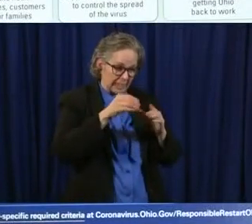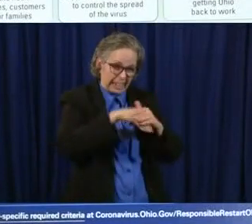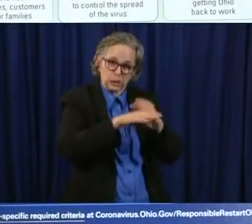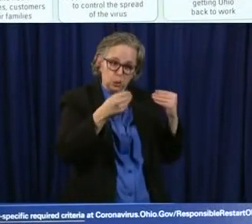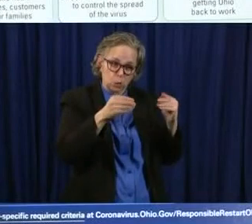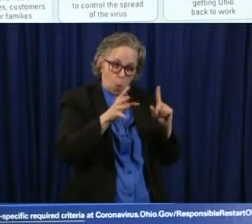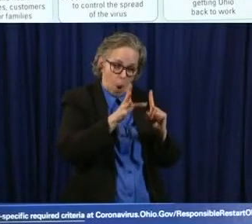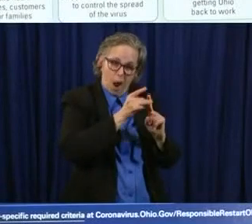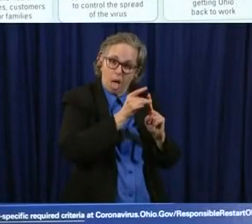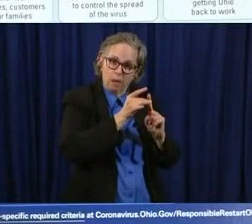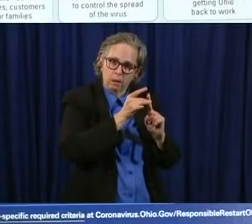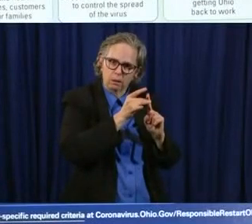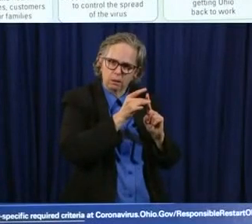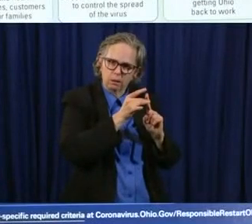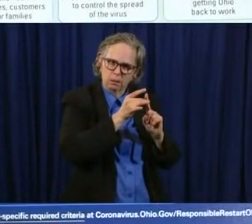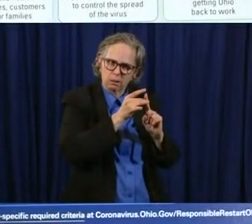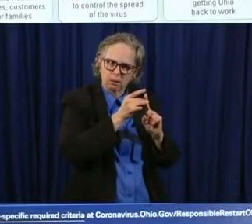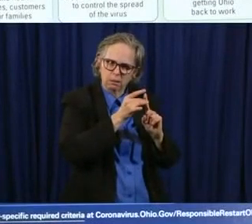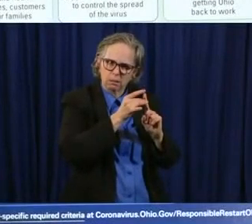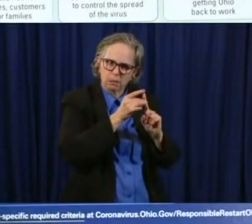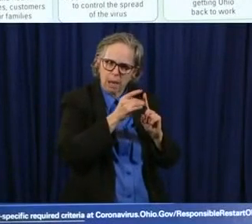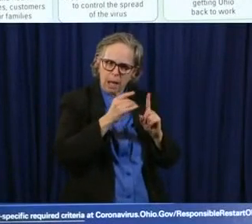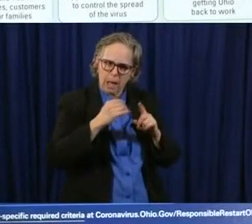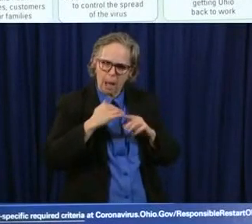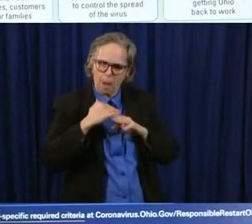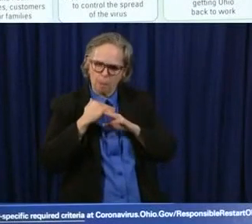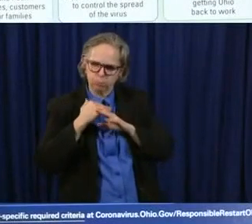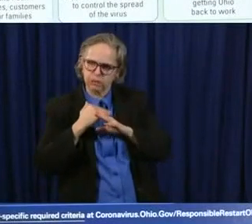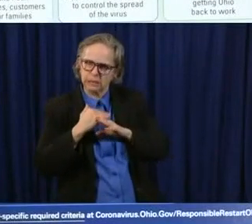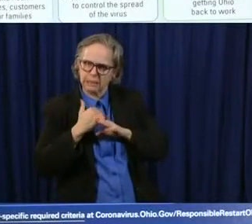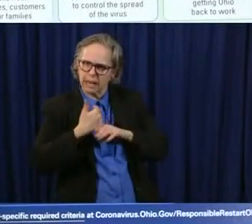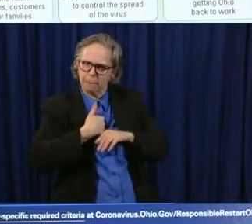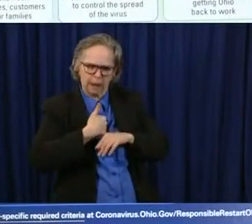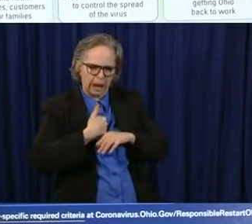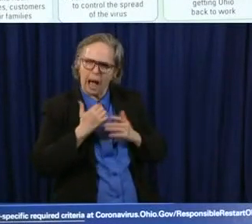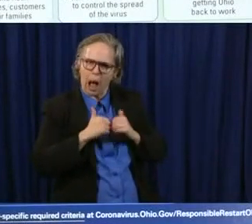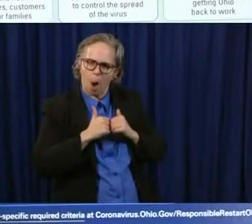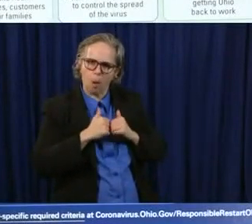contagious you're just significantly increasing your odds and so